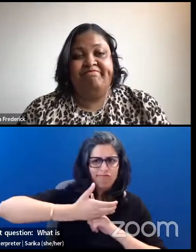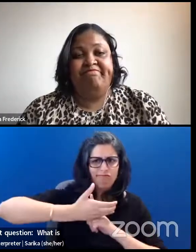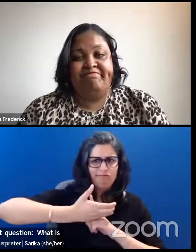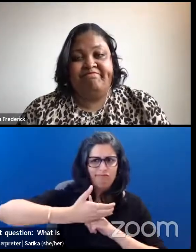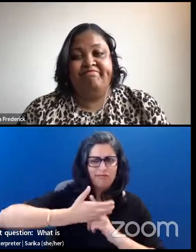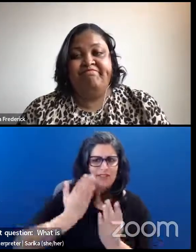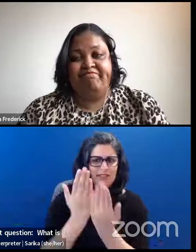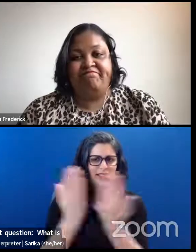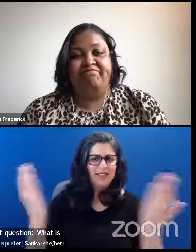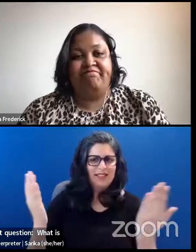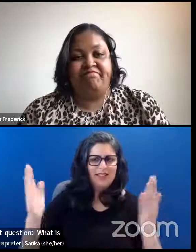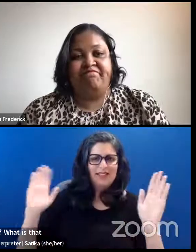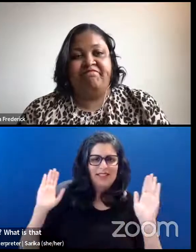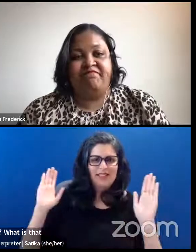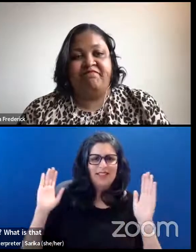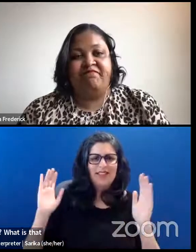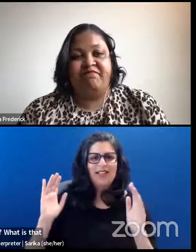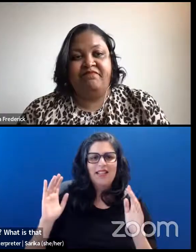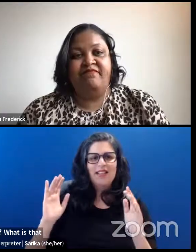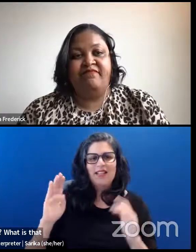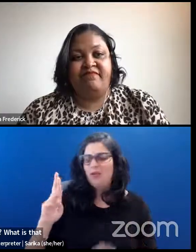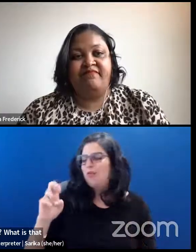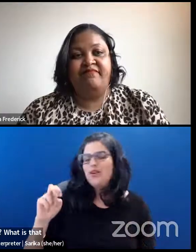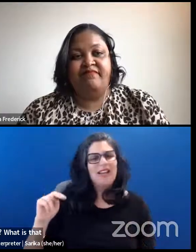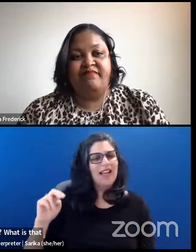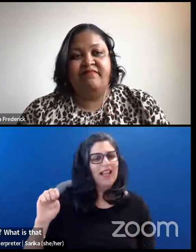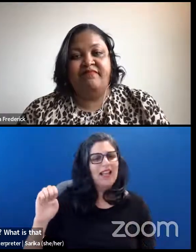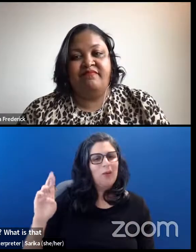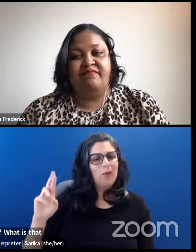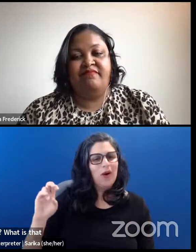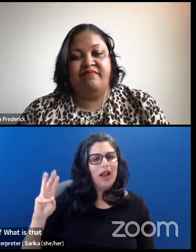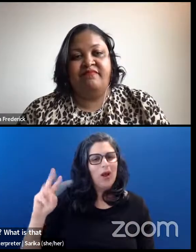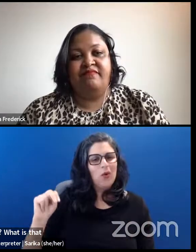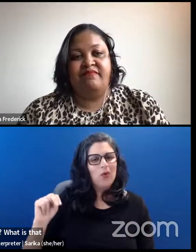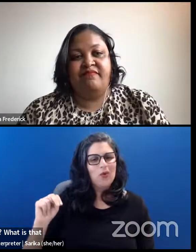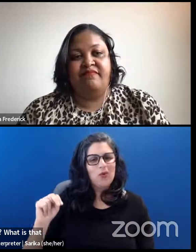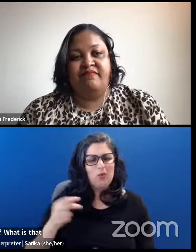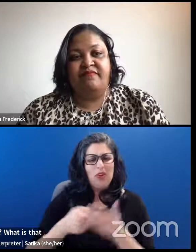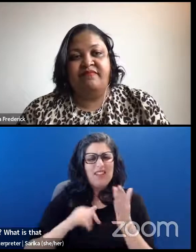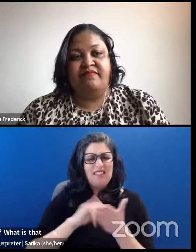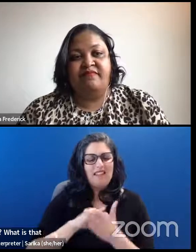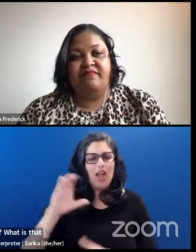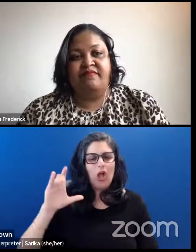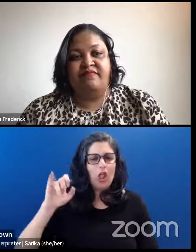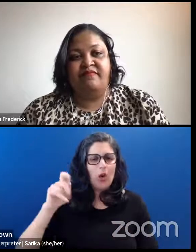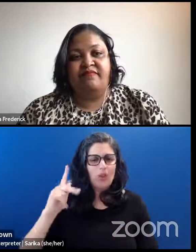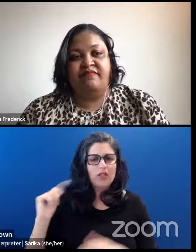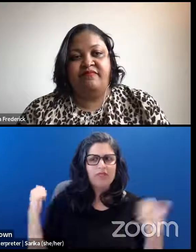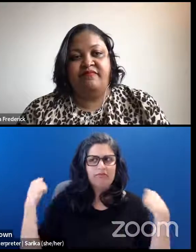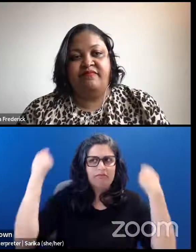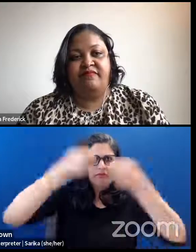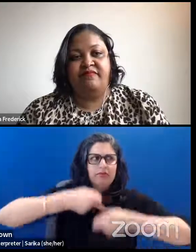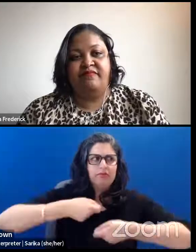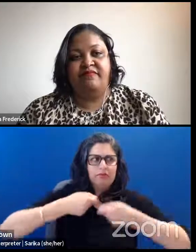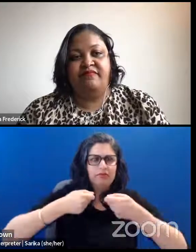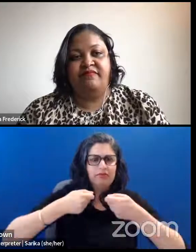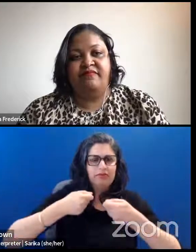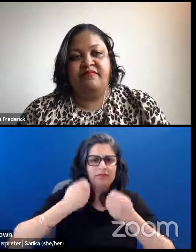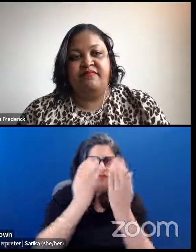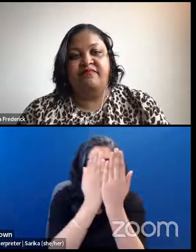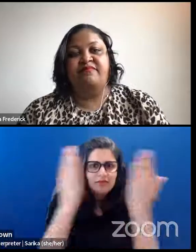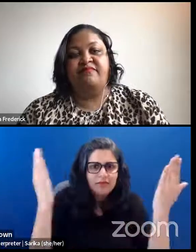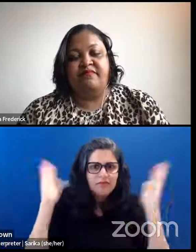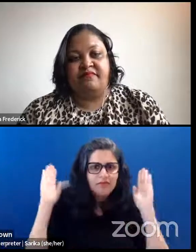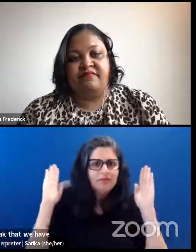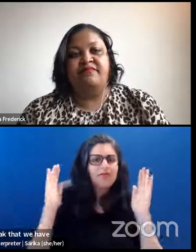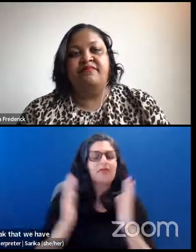talks about? What is that cloak that we, that we have? And, and to peel that, peel that away